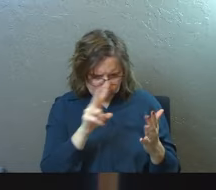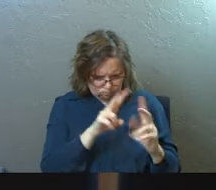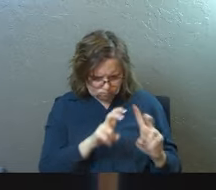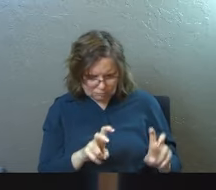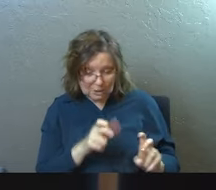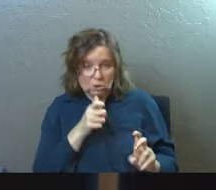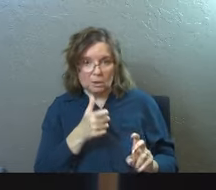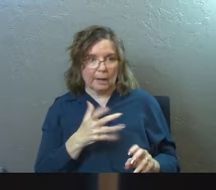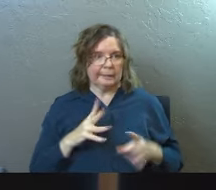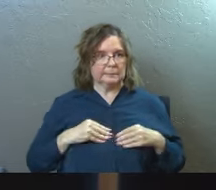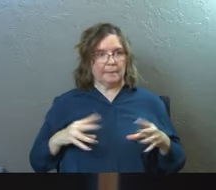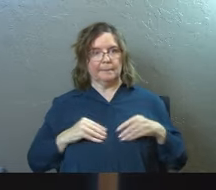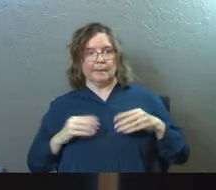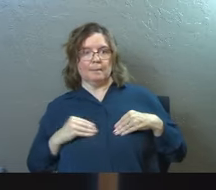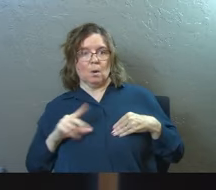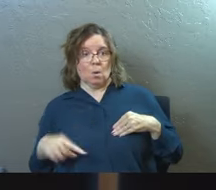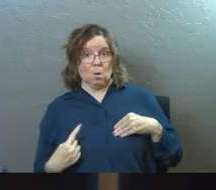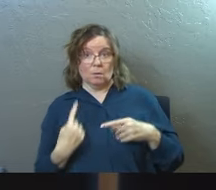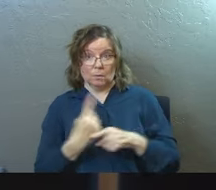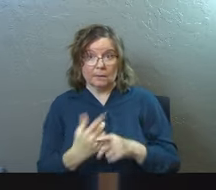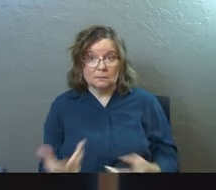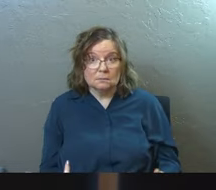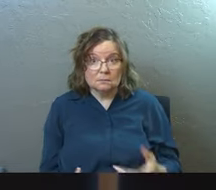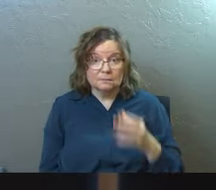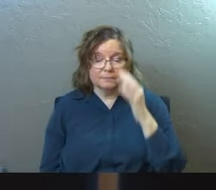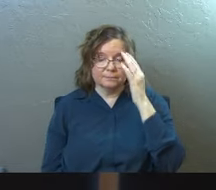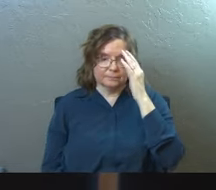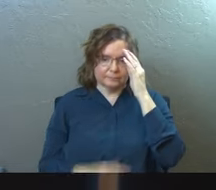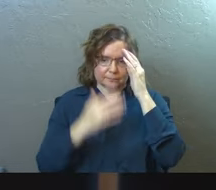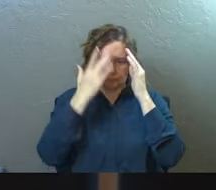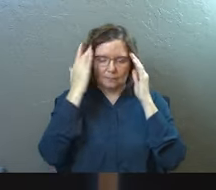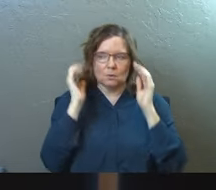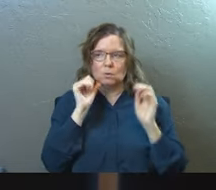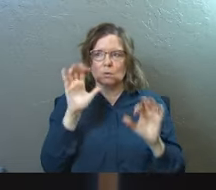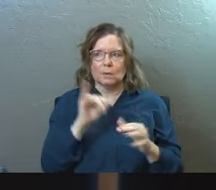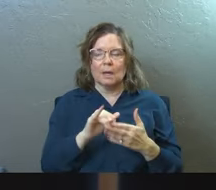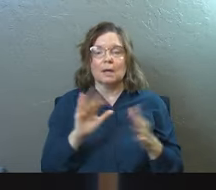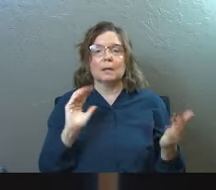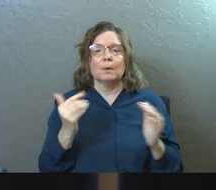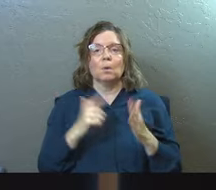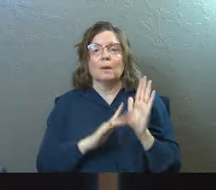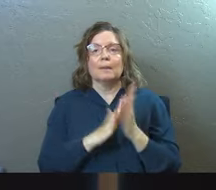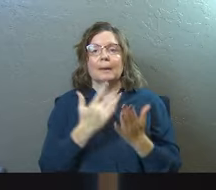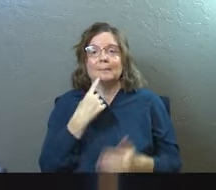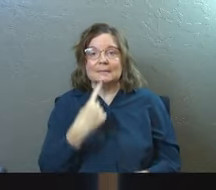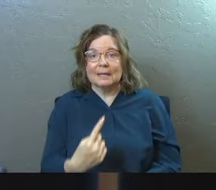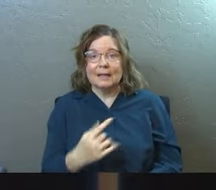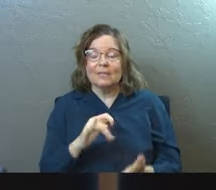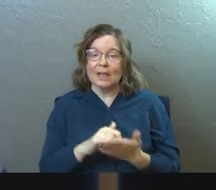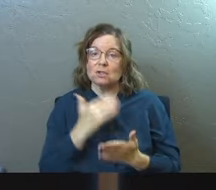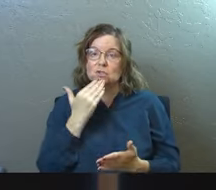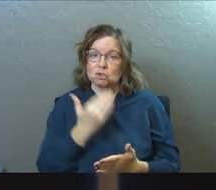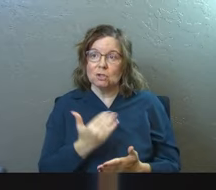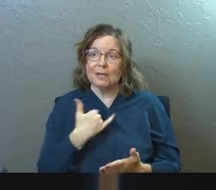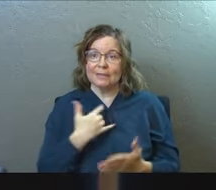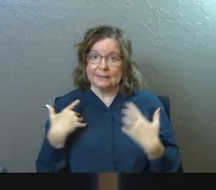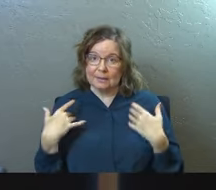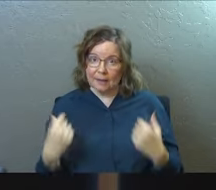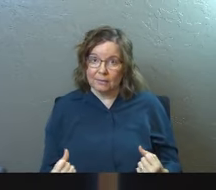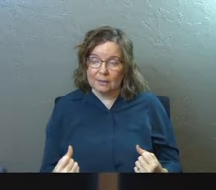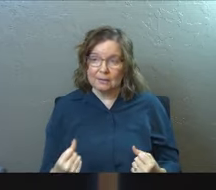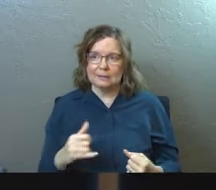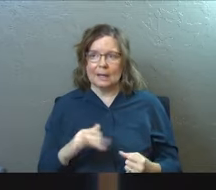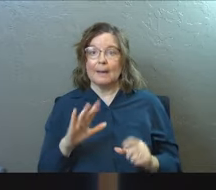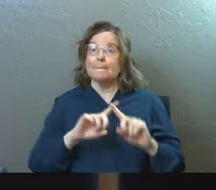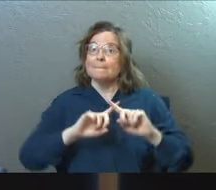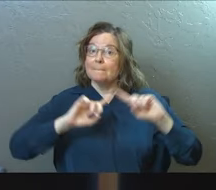pastor and you're not swallowing everything. Can I get an amen? Don't do that. Compare it to what the Bible says. That's good and that's healthy.